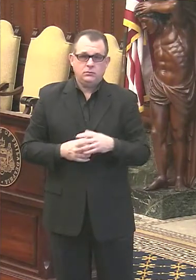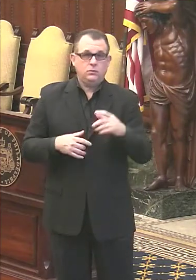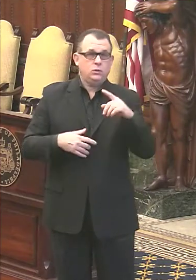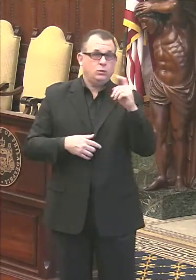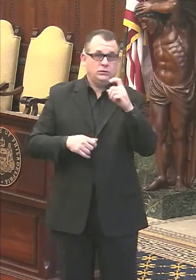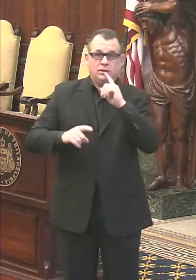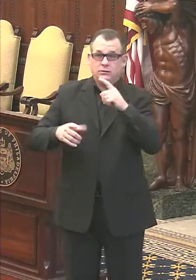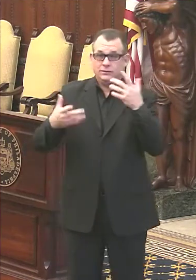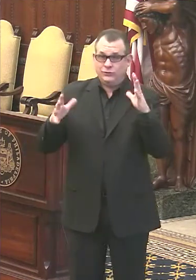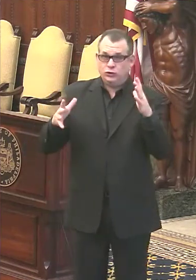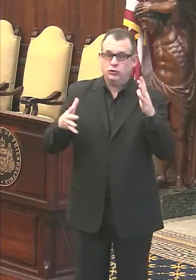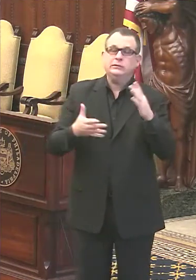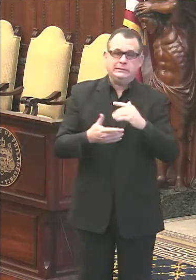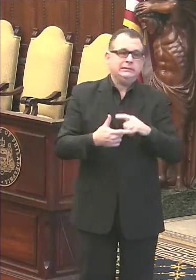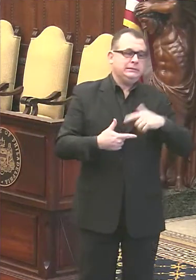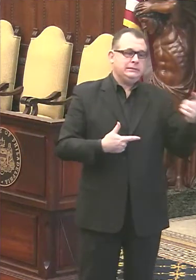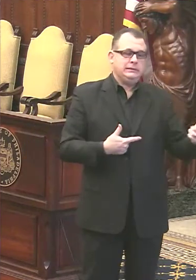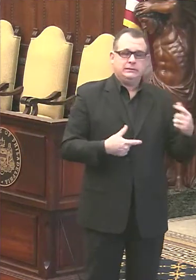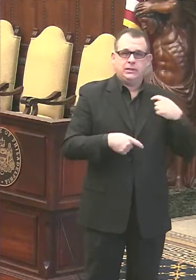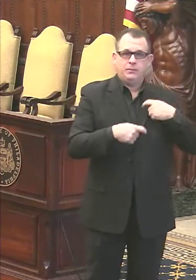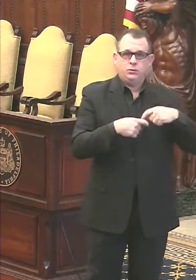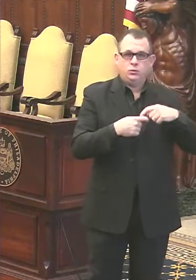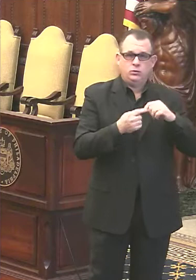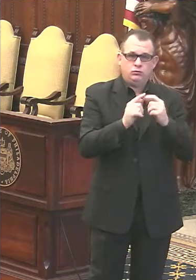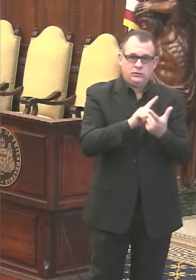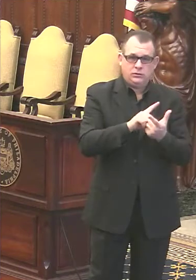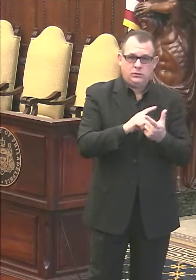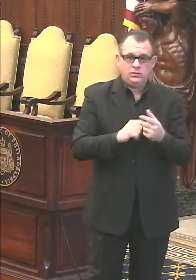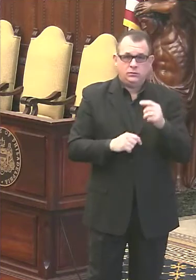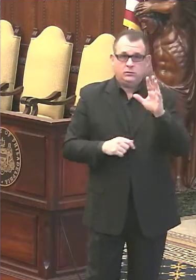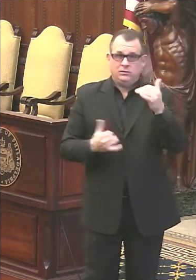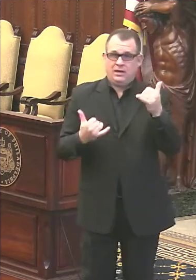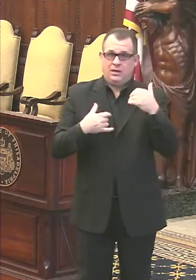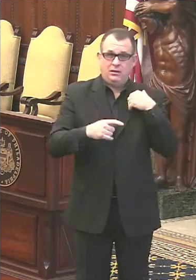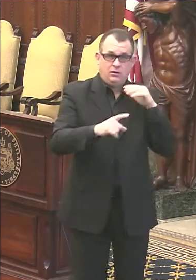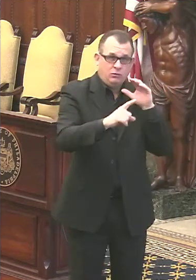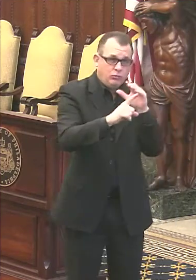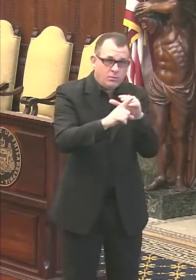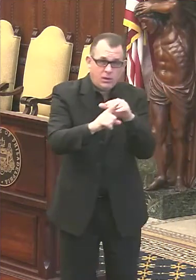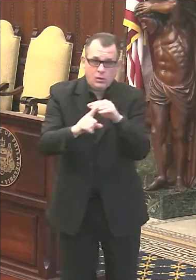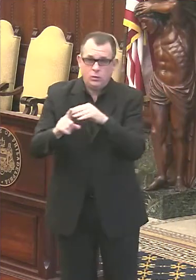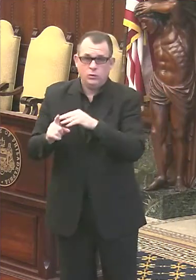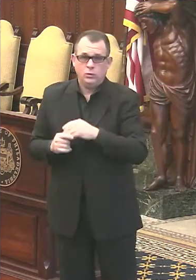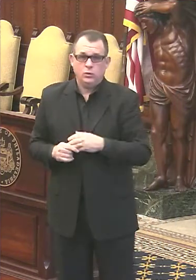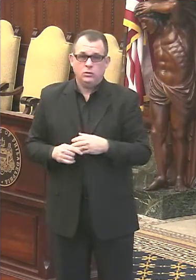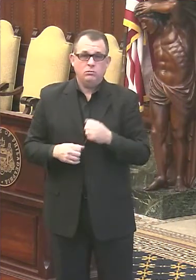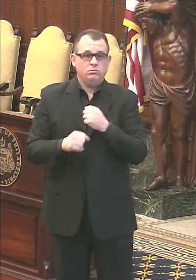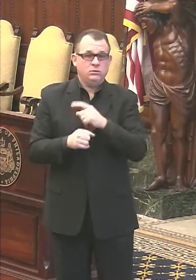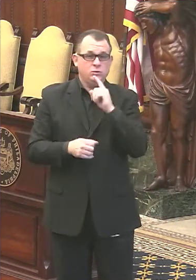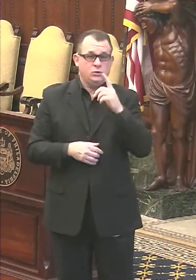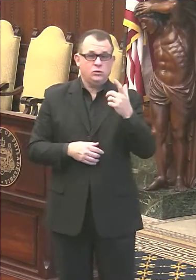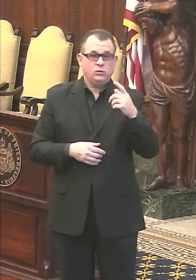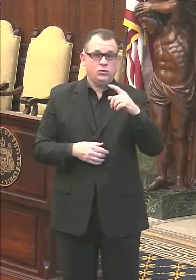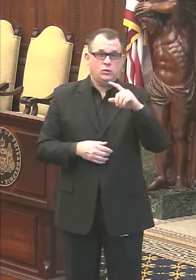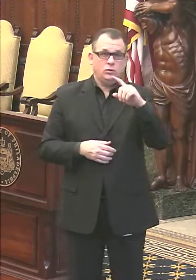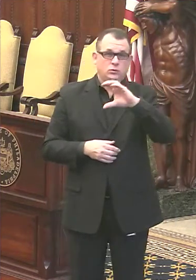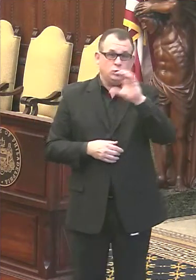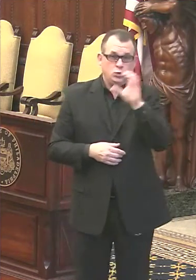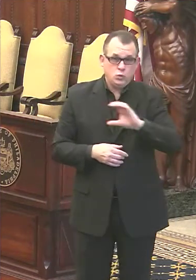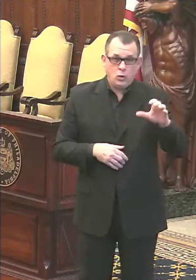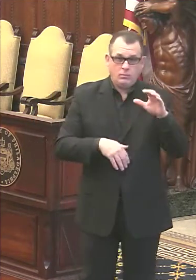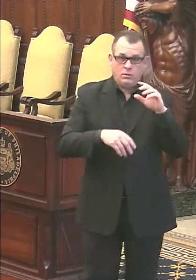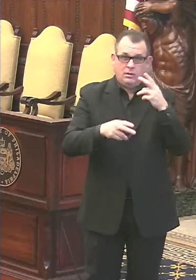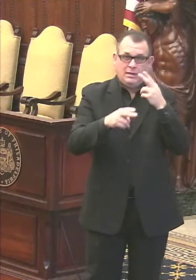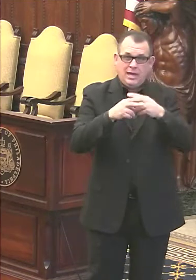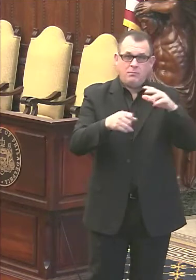2 p.m. Now, though, a reminder that please ensure your Zoom login name includes your full name and media affiliation.